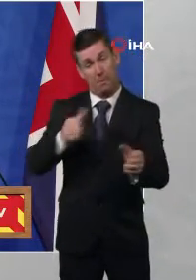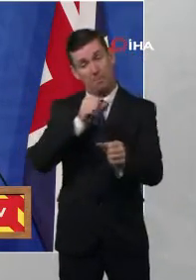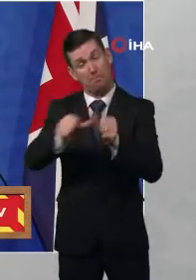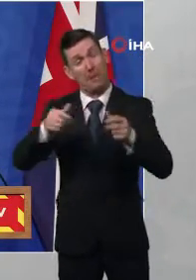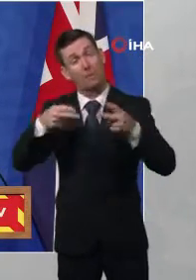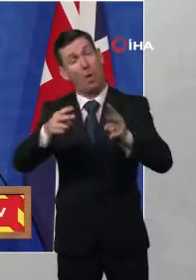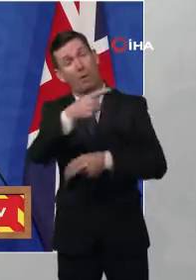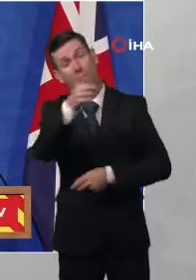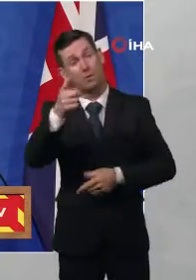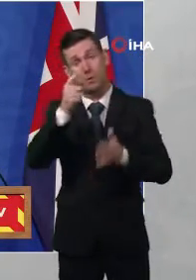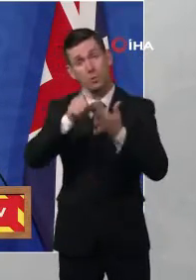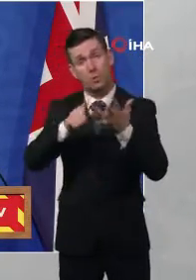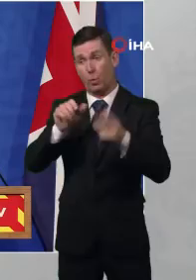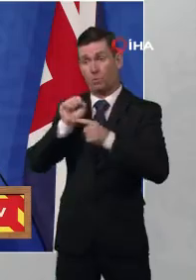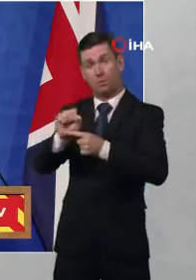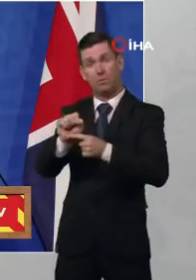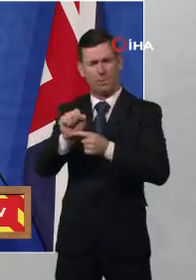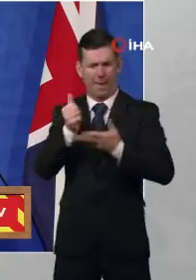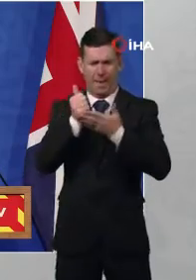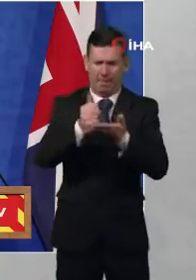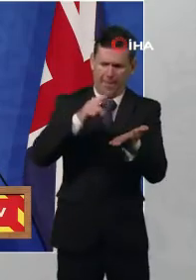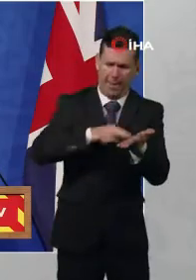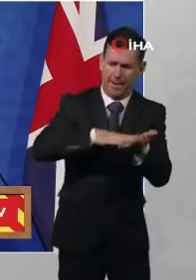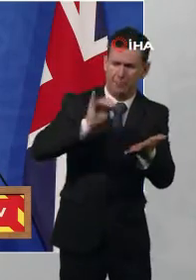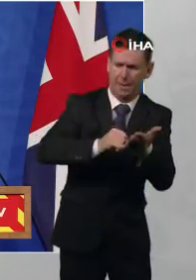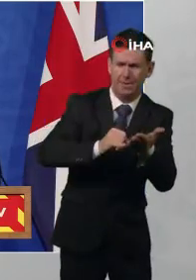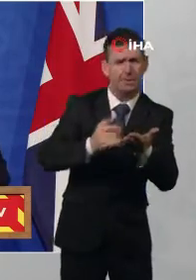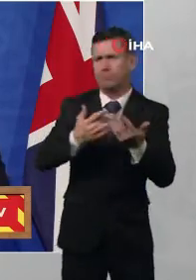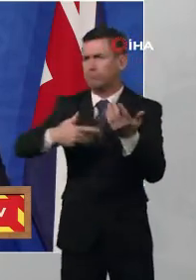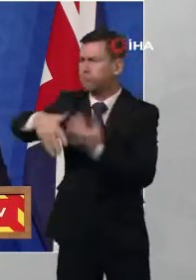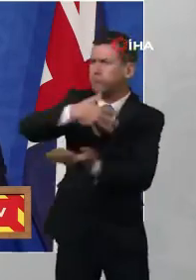and keep our country open is to get boosted. So please get boosted now.